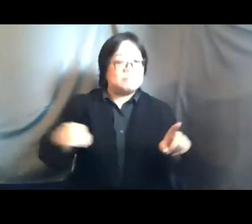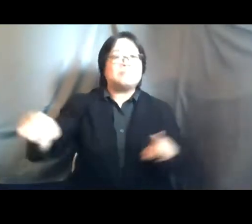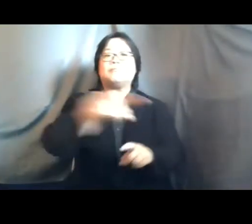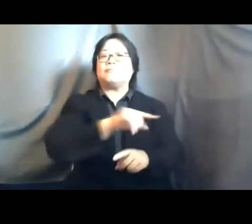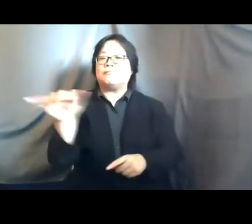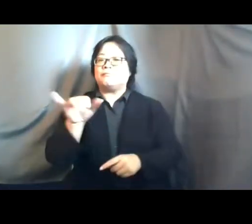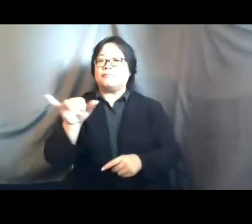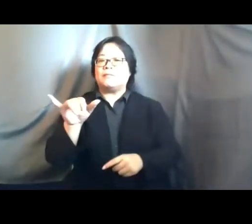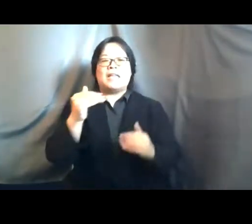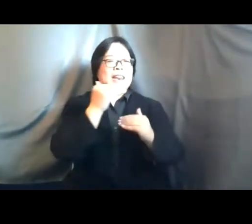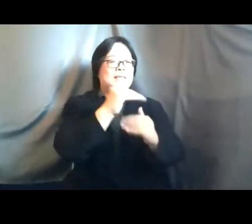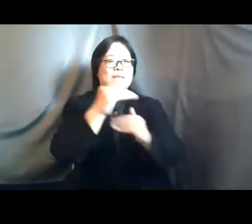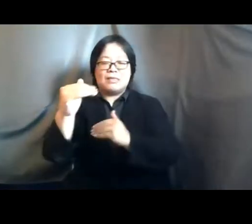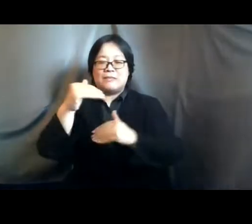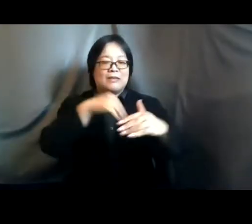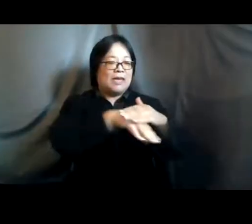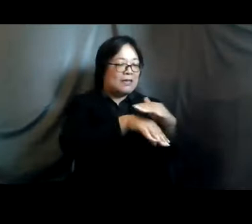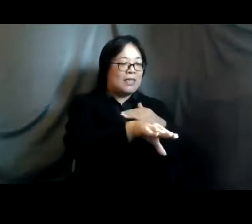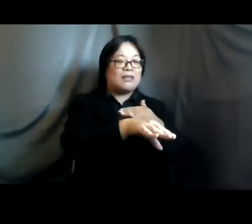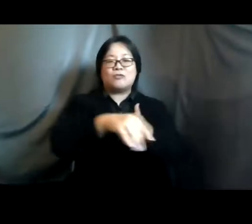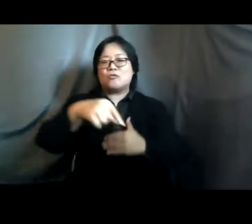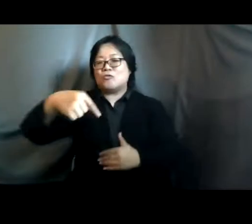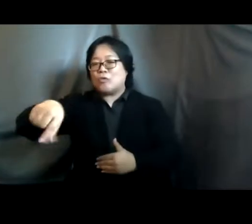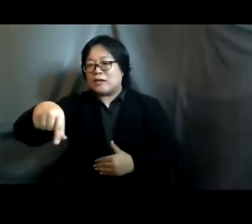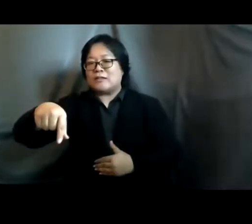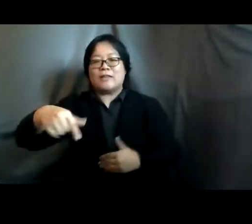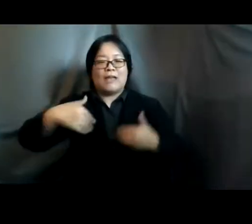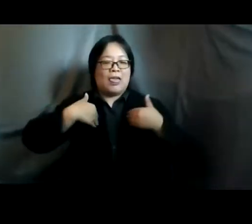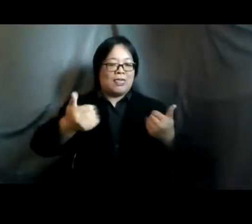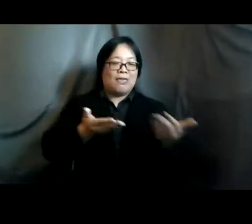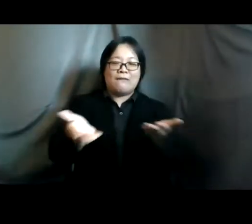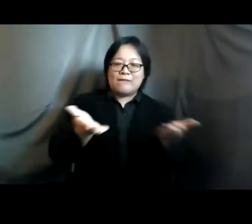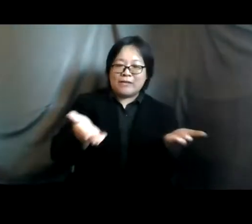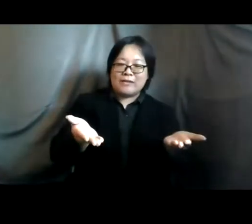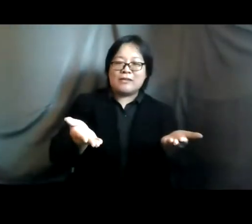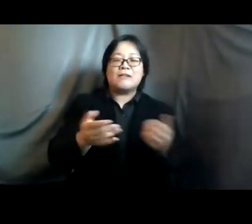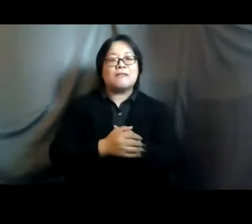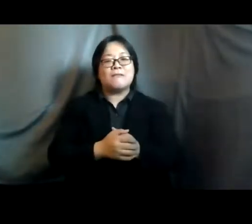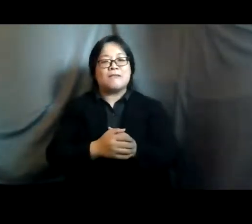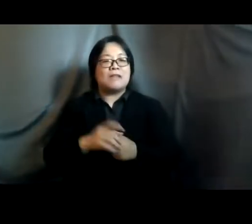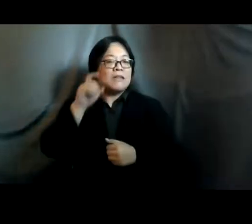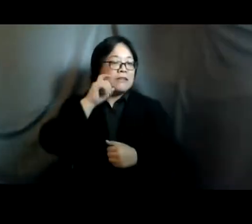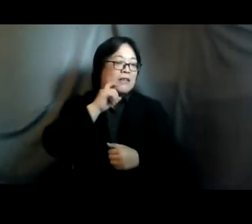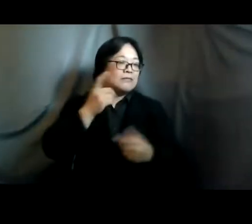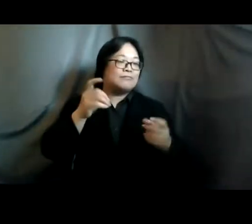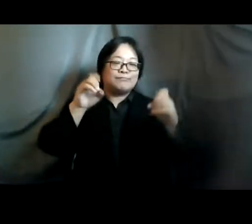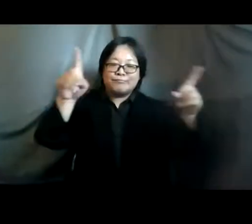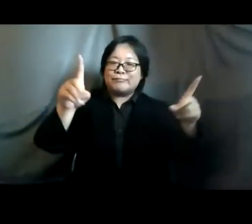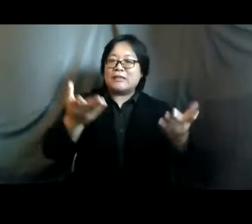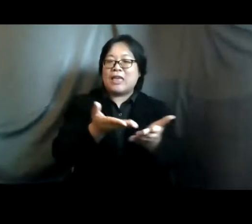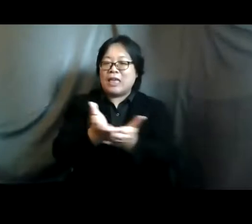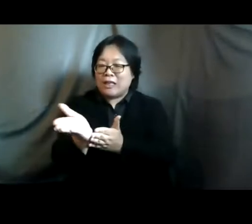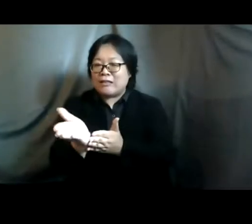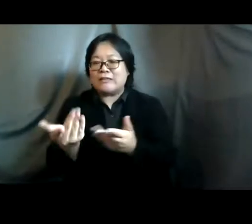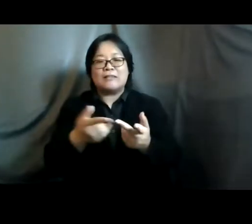have limited access to quality health health care counting sexual and reproductive health and rights the